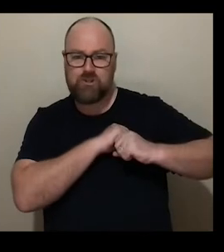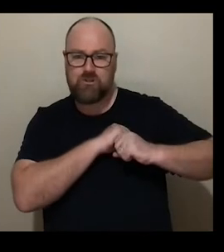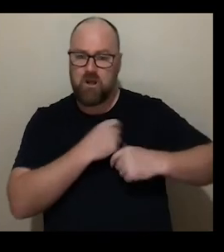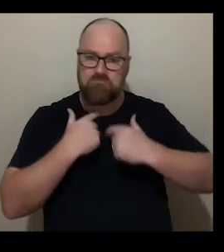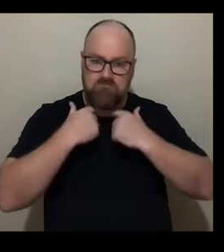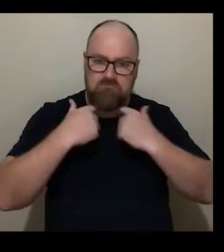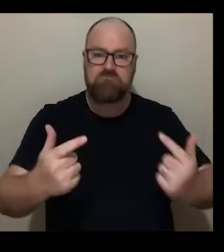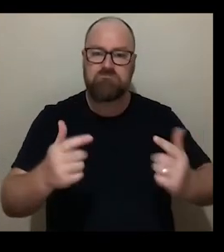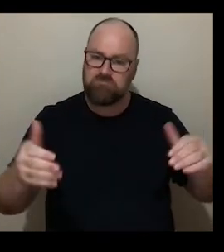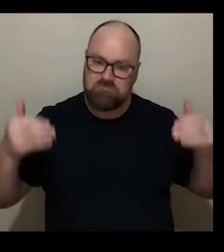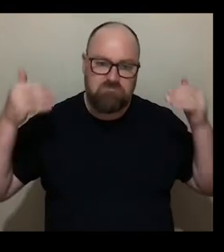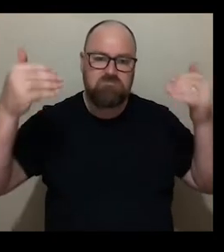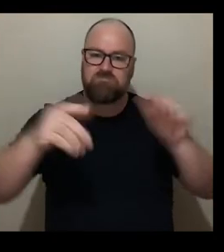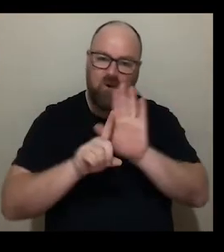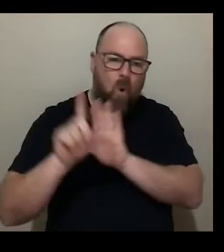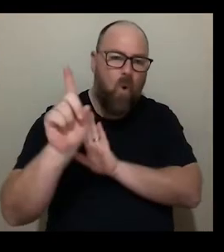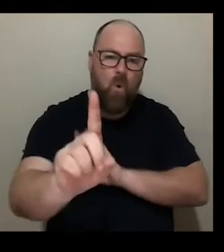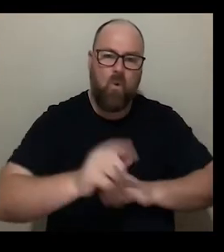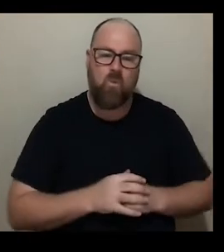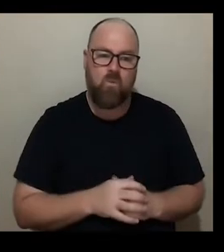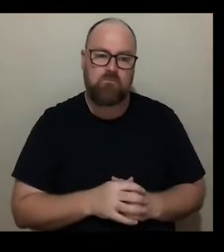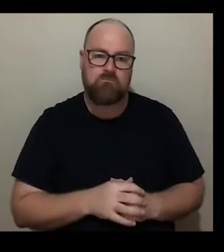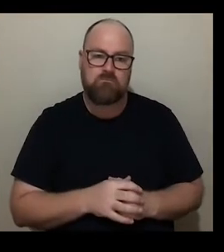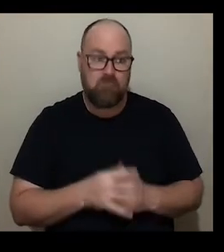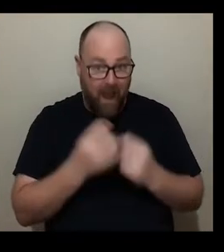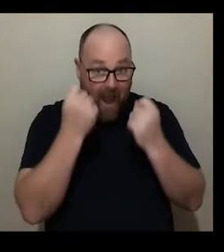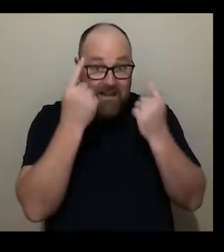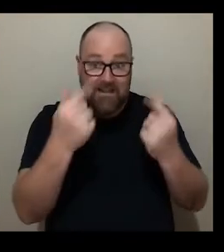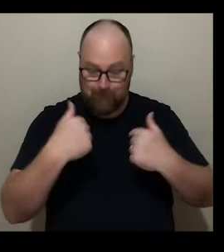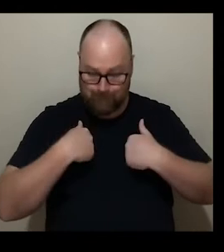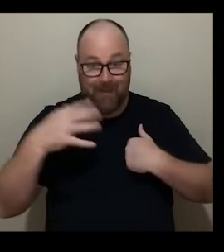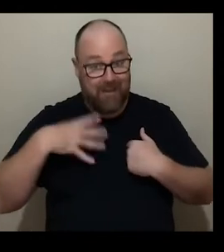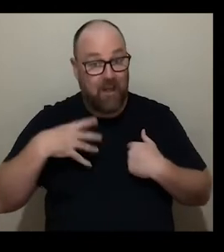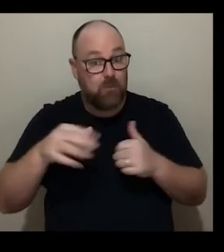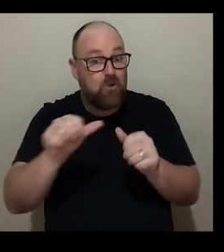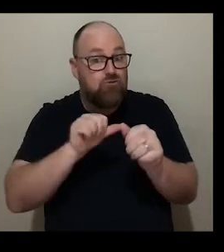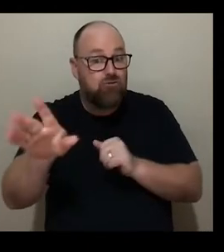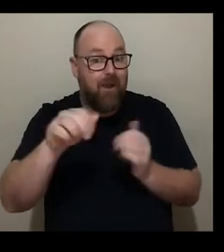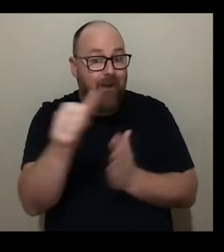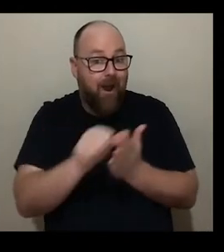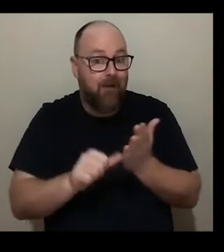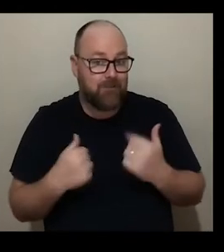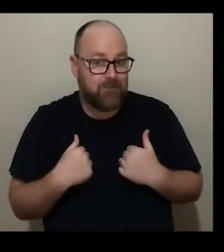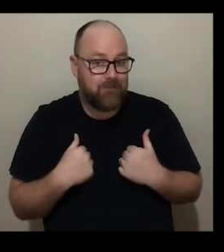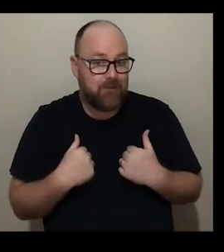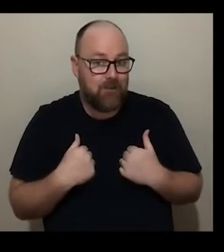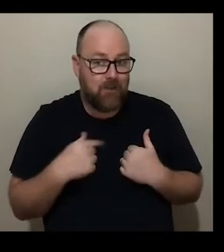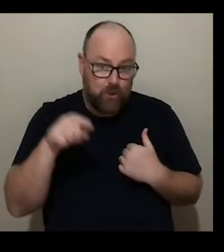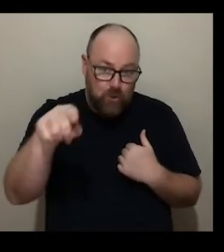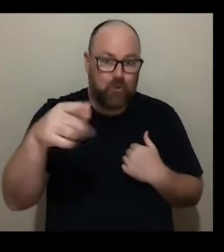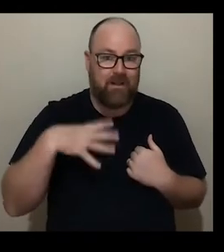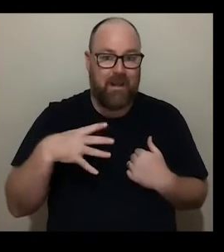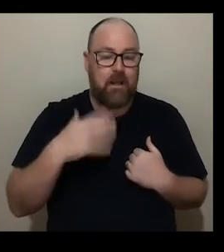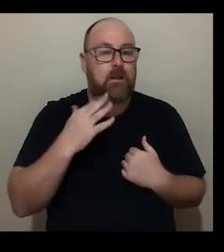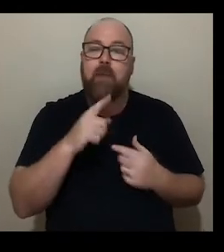and to sort of understand that you've got to be a great artist and that's not to do with your disability or not disability that's to do with